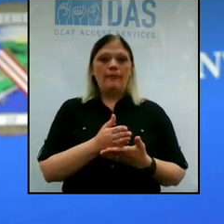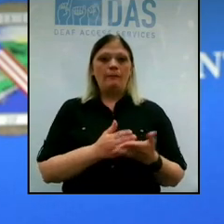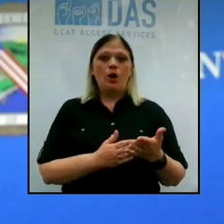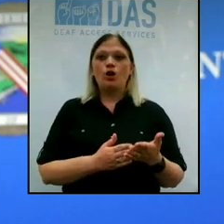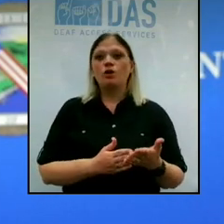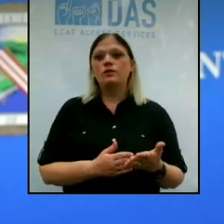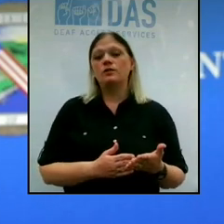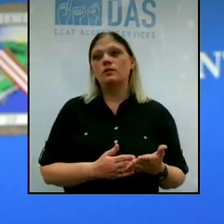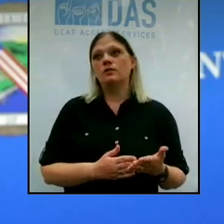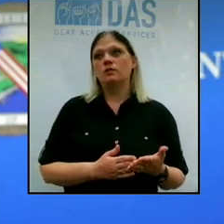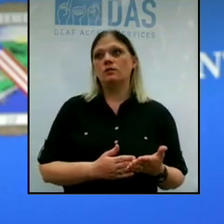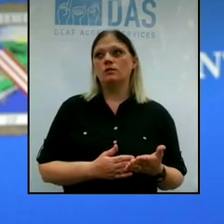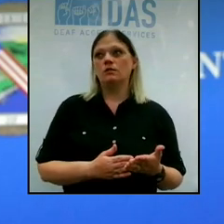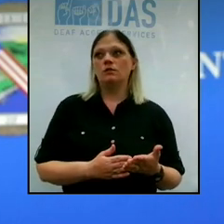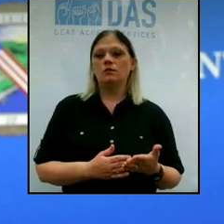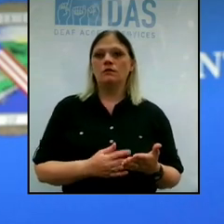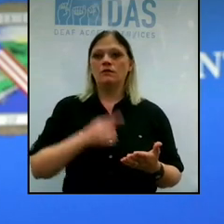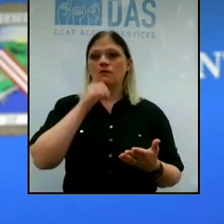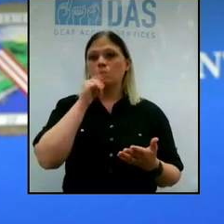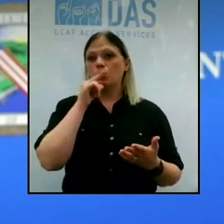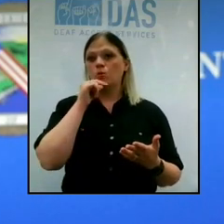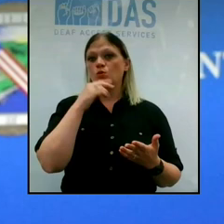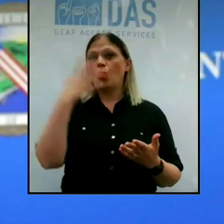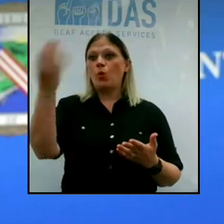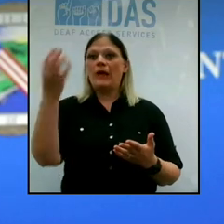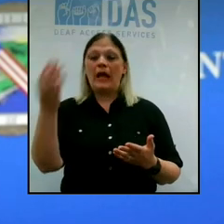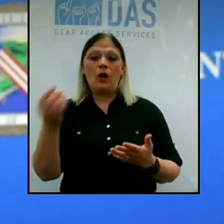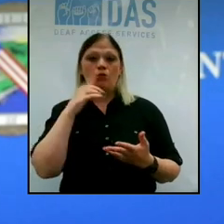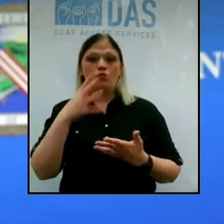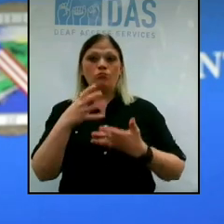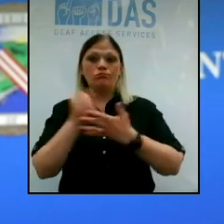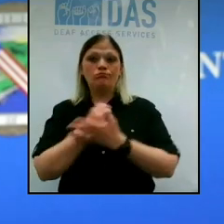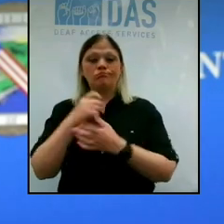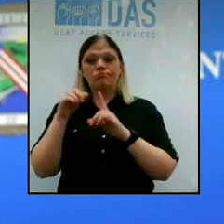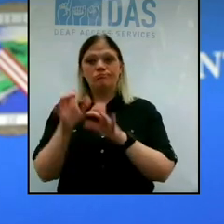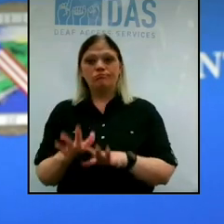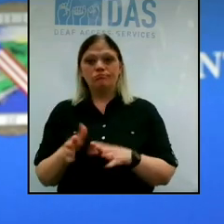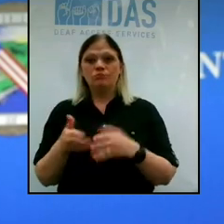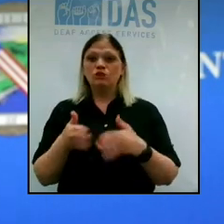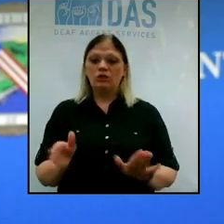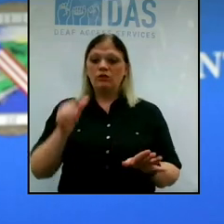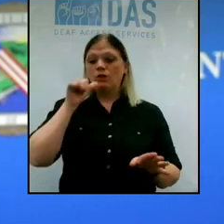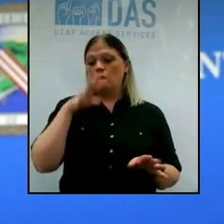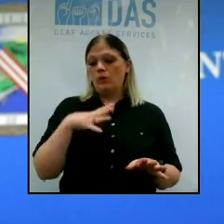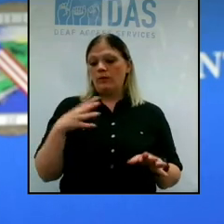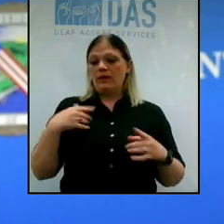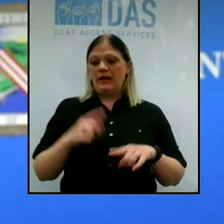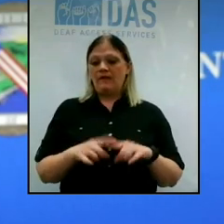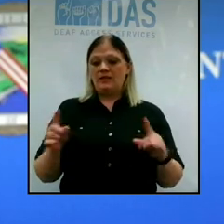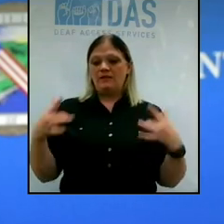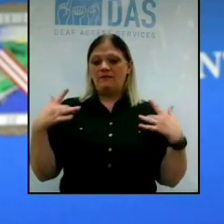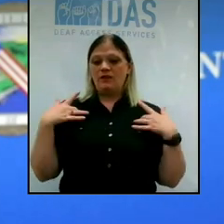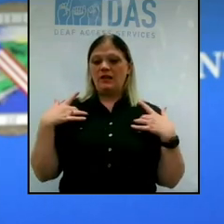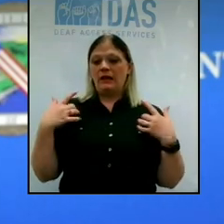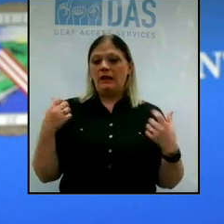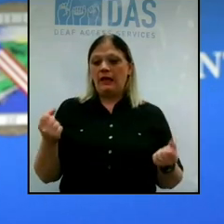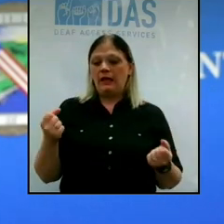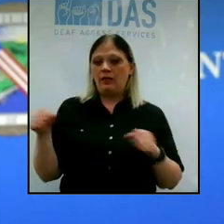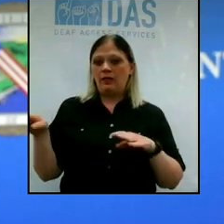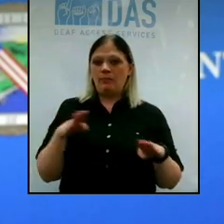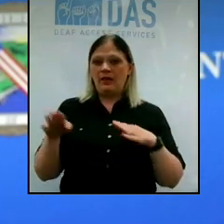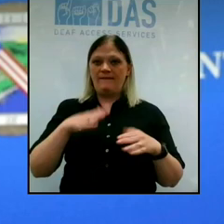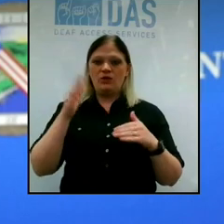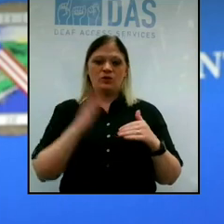a matter of a bias of who's going out to get tested. We know that in general women have different health-seeking behaviors by men,